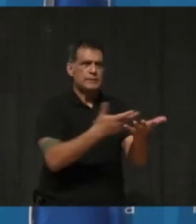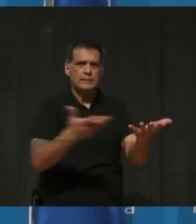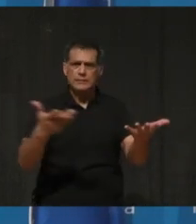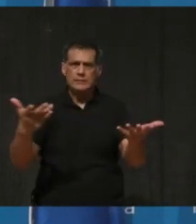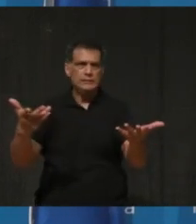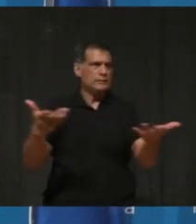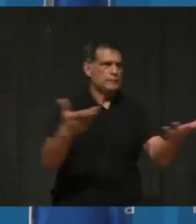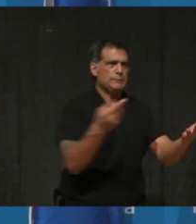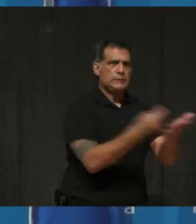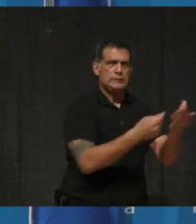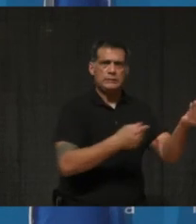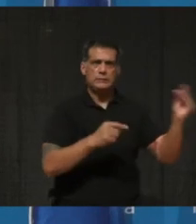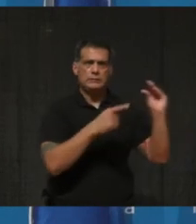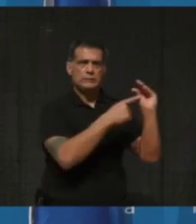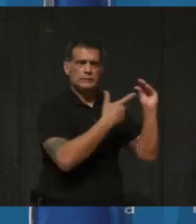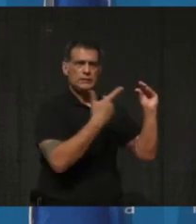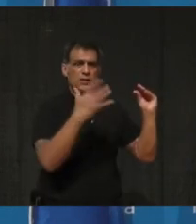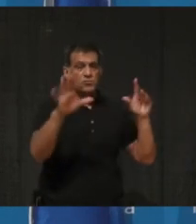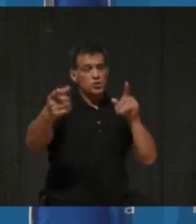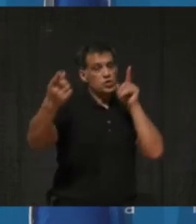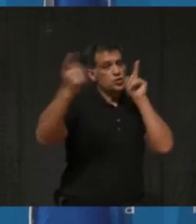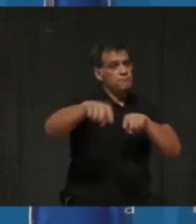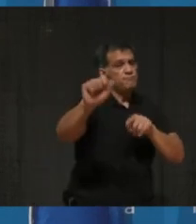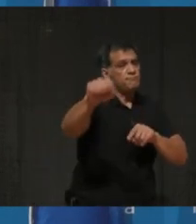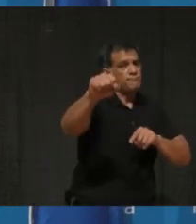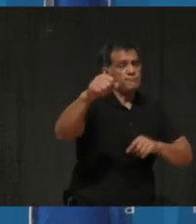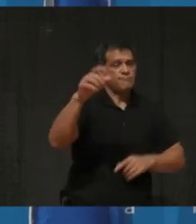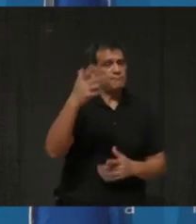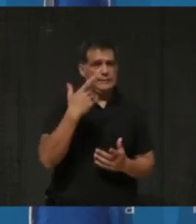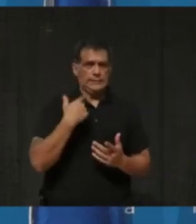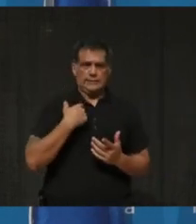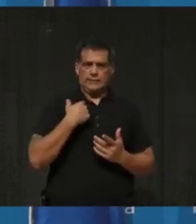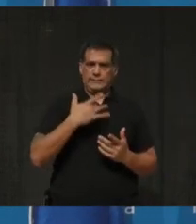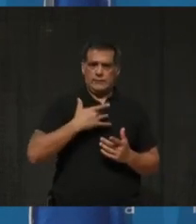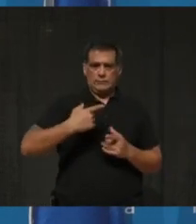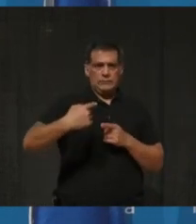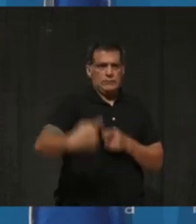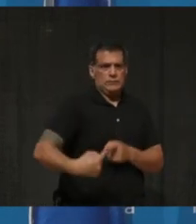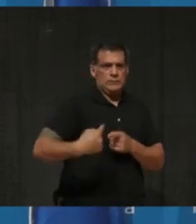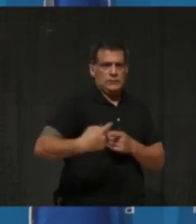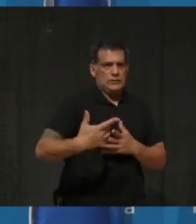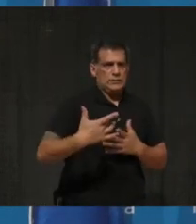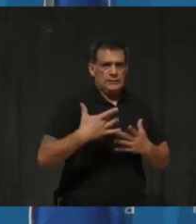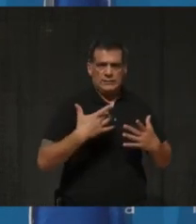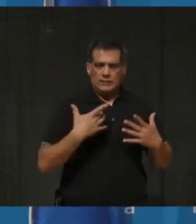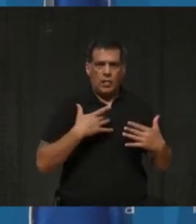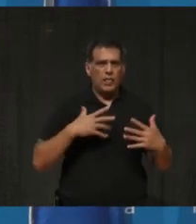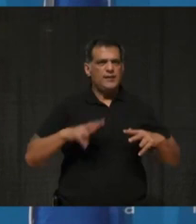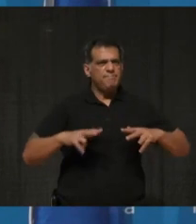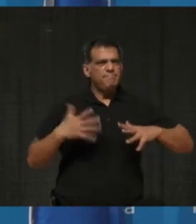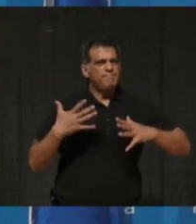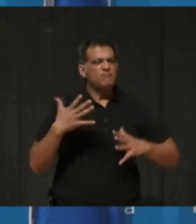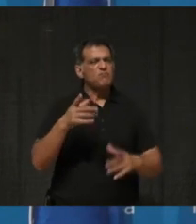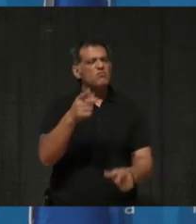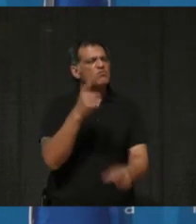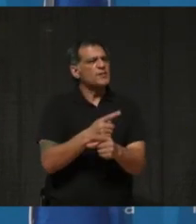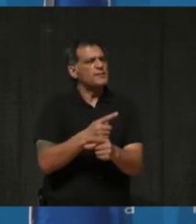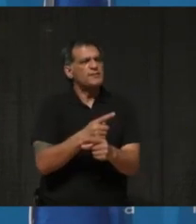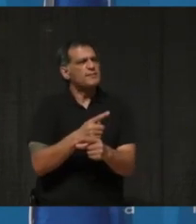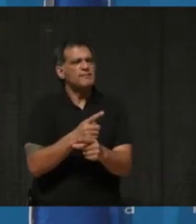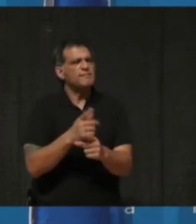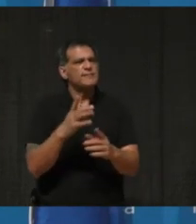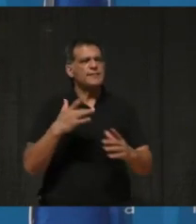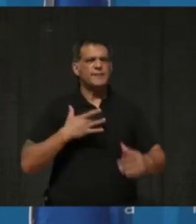It was a very tough conversation to be had. I think we're all struggling with it a little bit. You're quite right. We